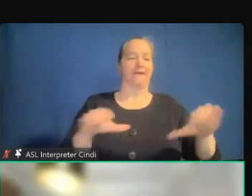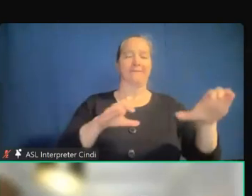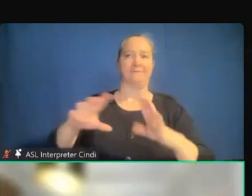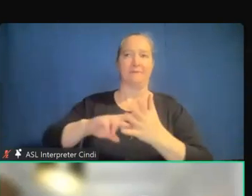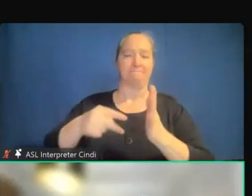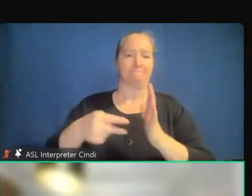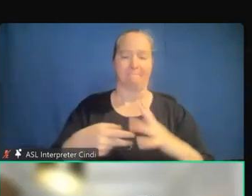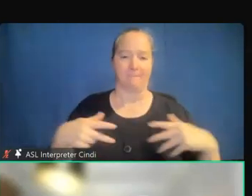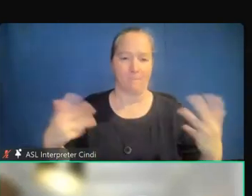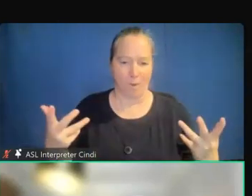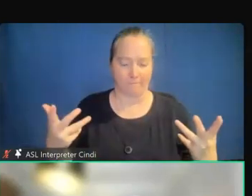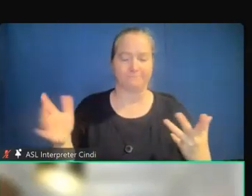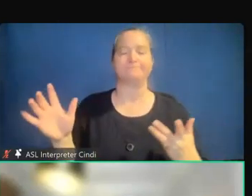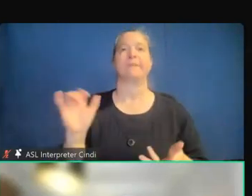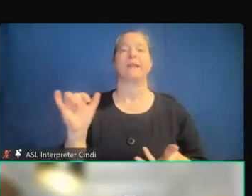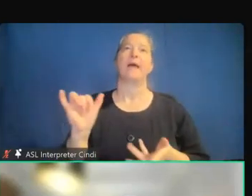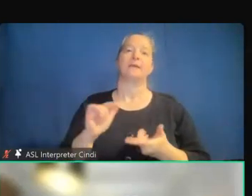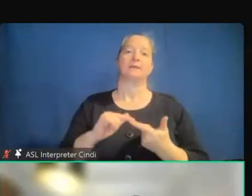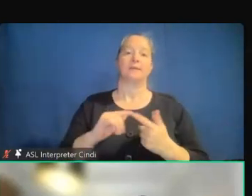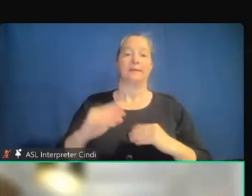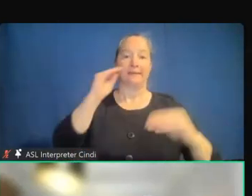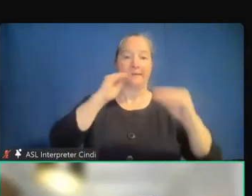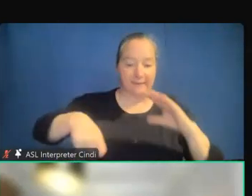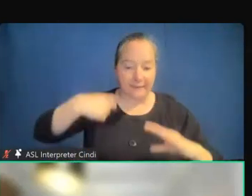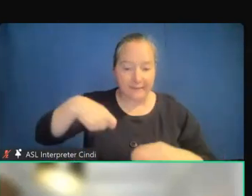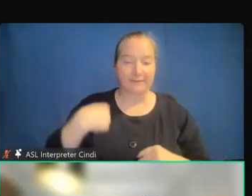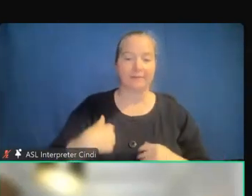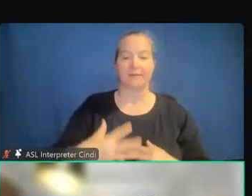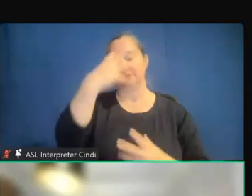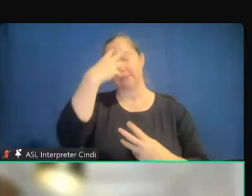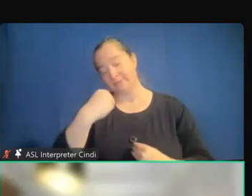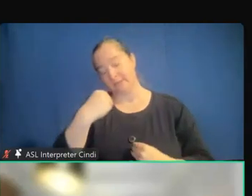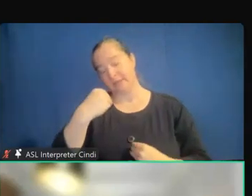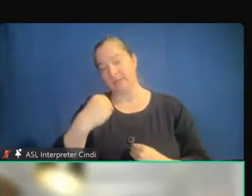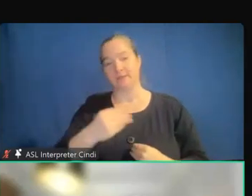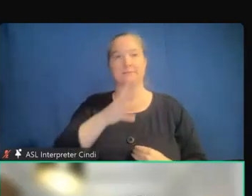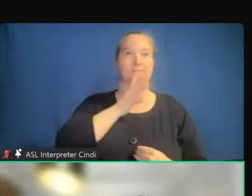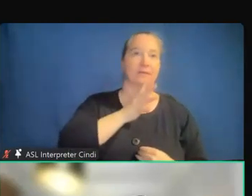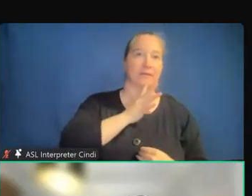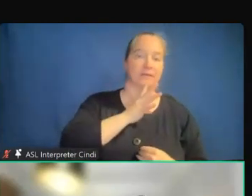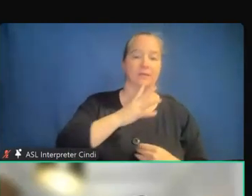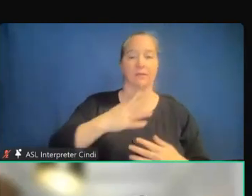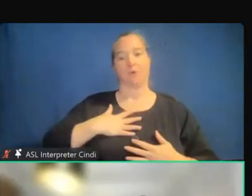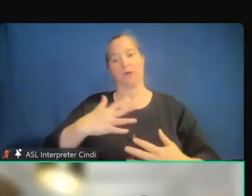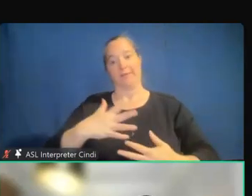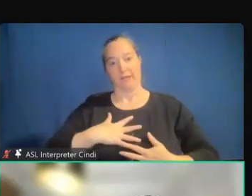that would be things like eating, sleeping, speaking, breathing.